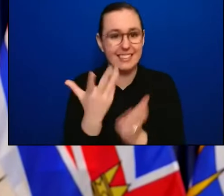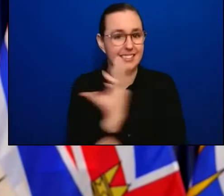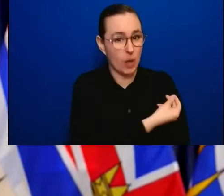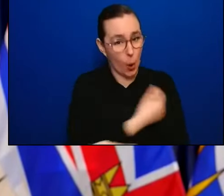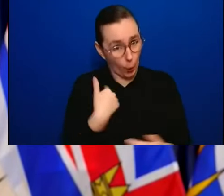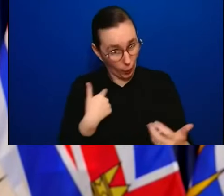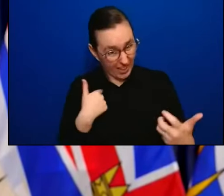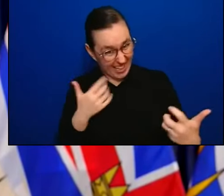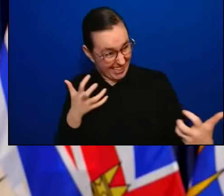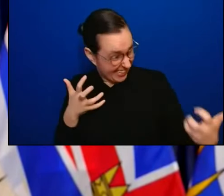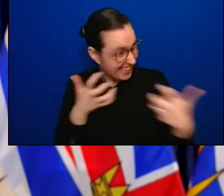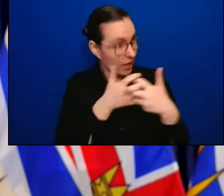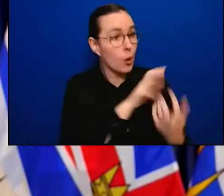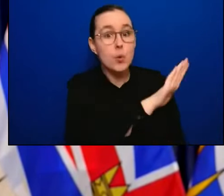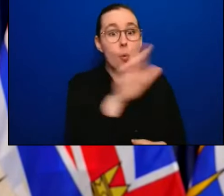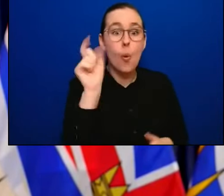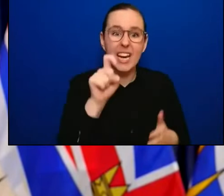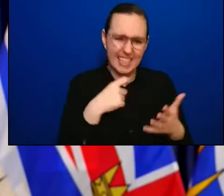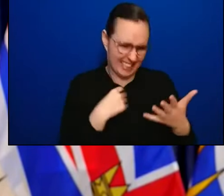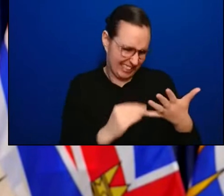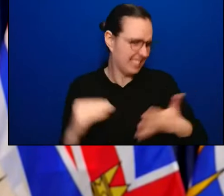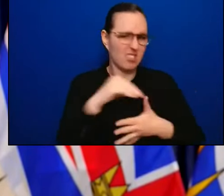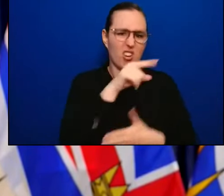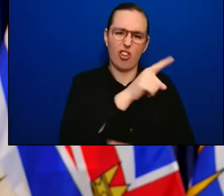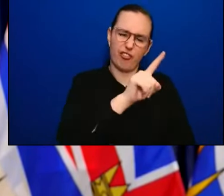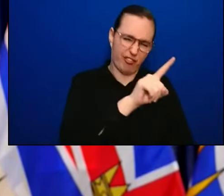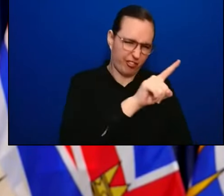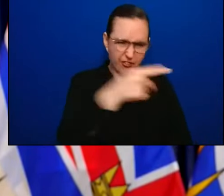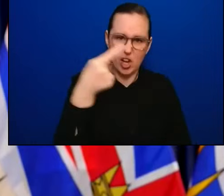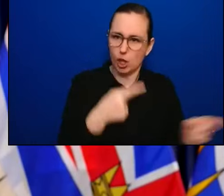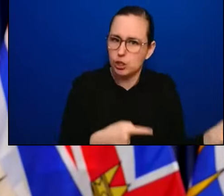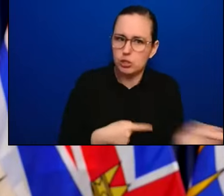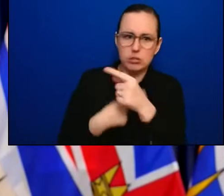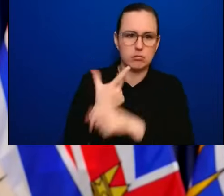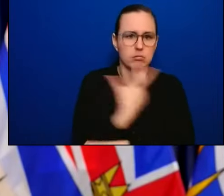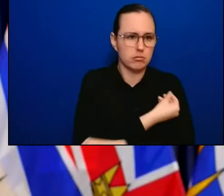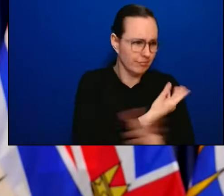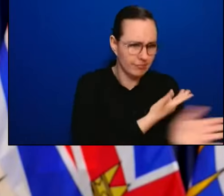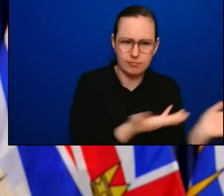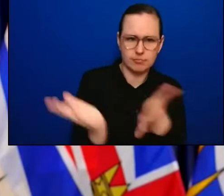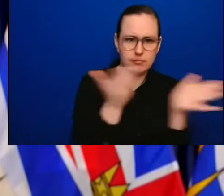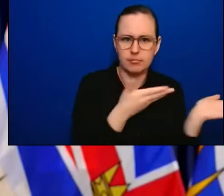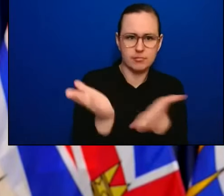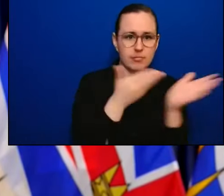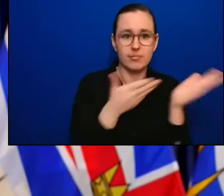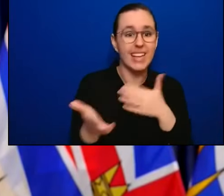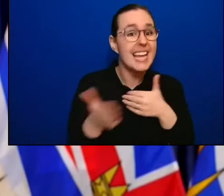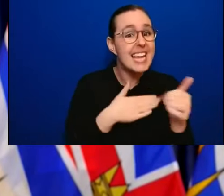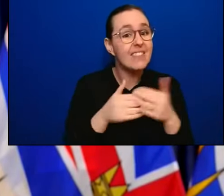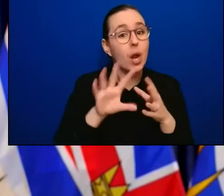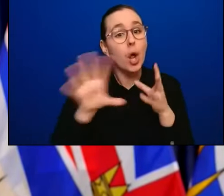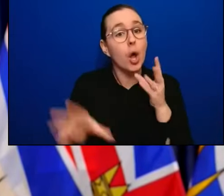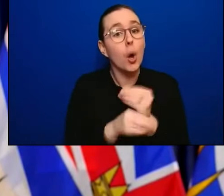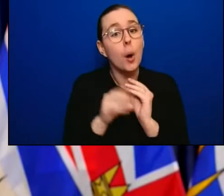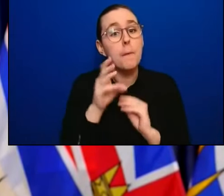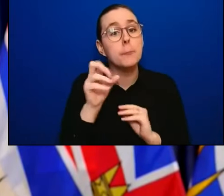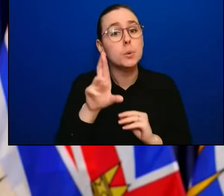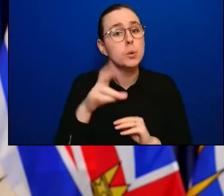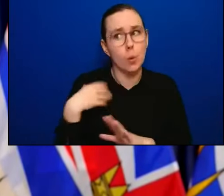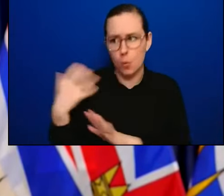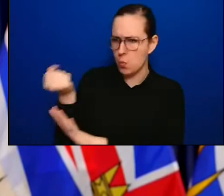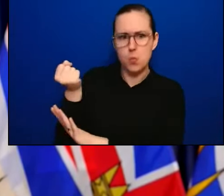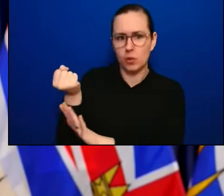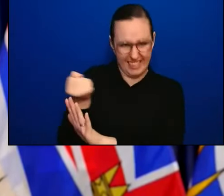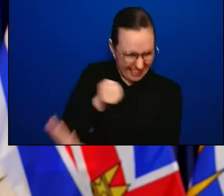first. Why we gave priority in terms of vaccination at every stage, including at the booster dose stage to those populations and to